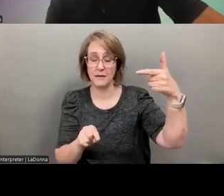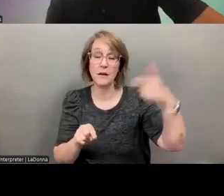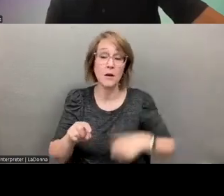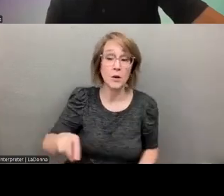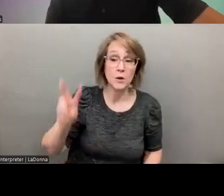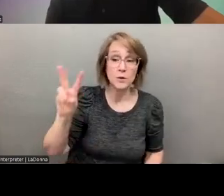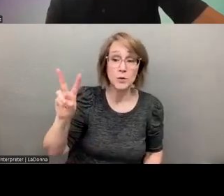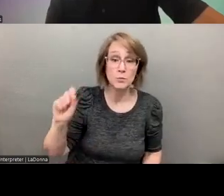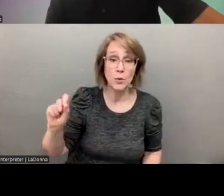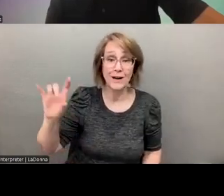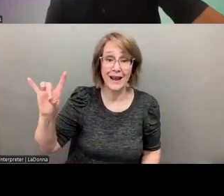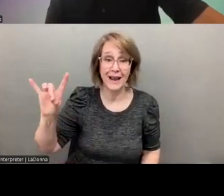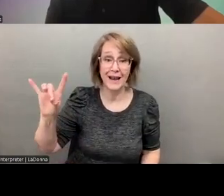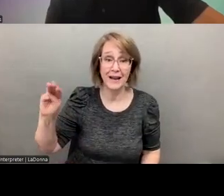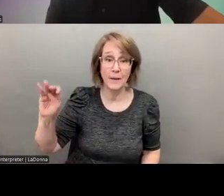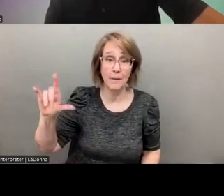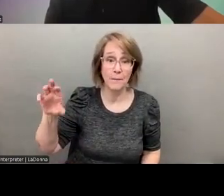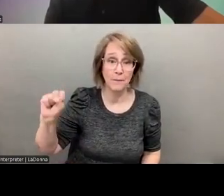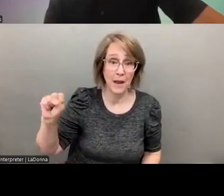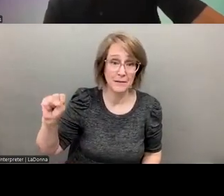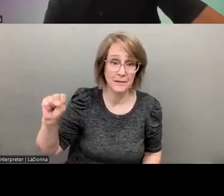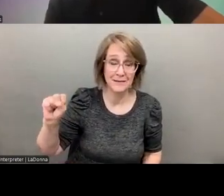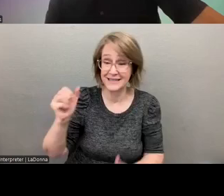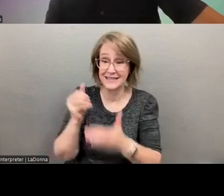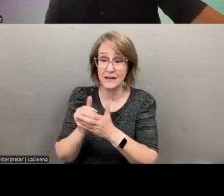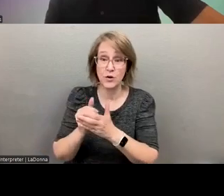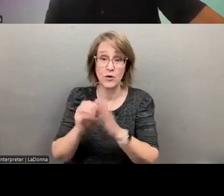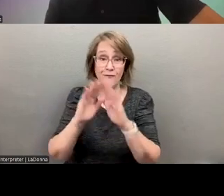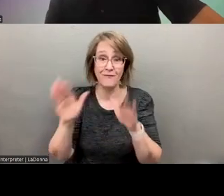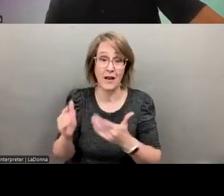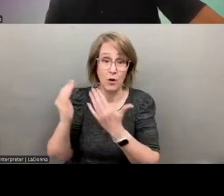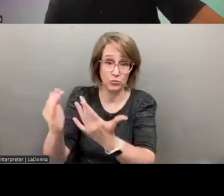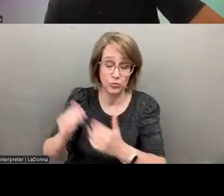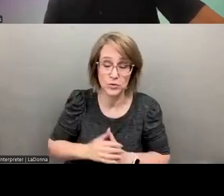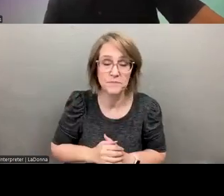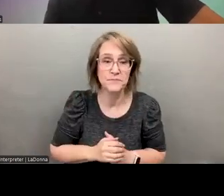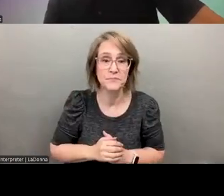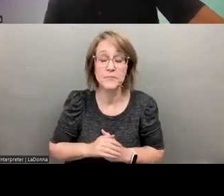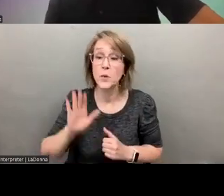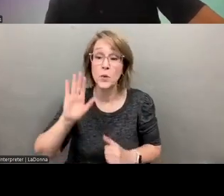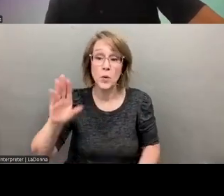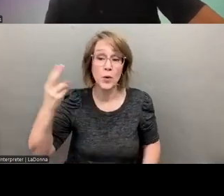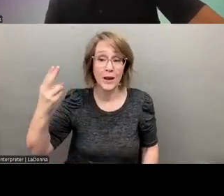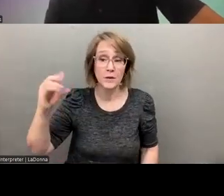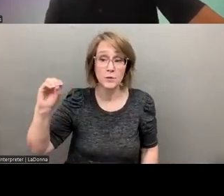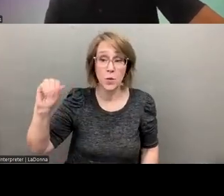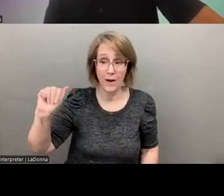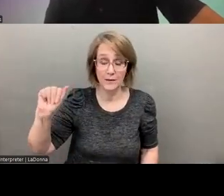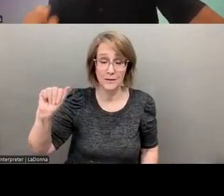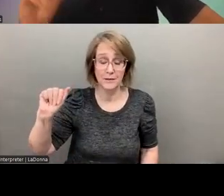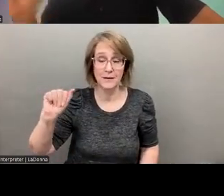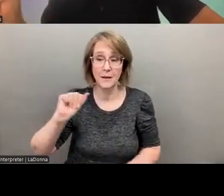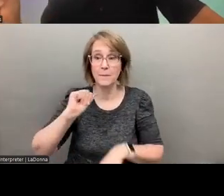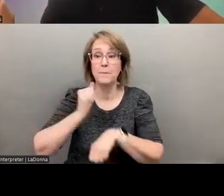miles away from a firehouse and that's pretty good. Um, your homeowner's insurance is, is actually